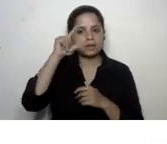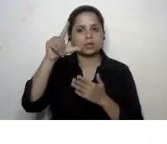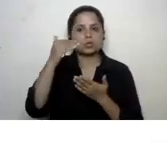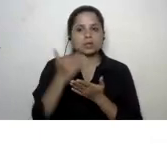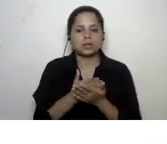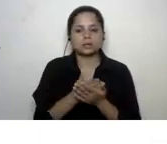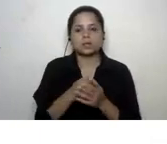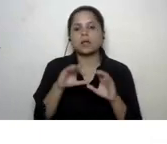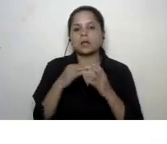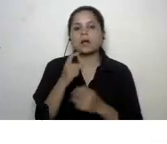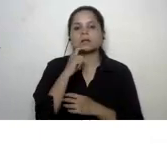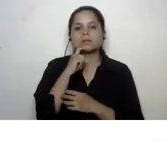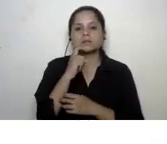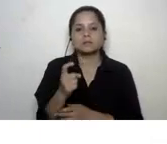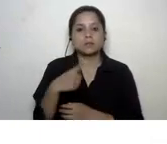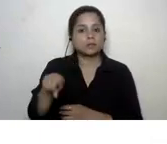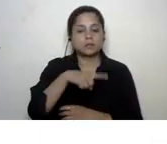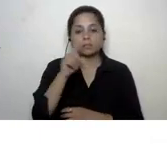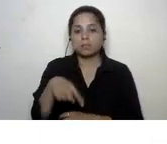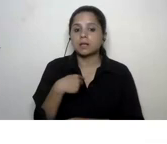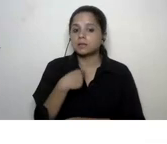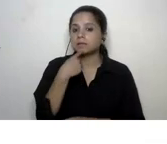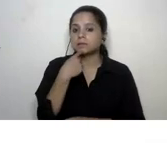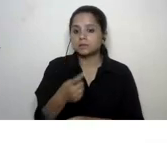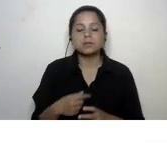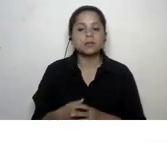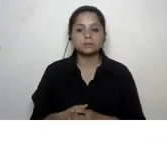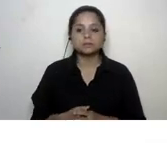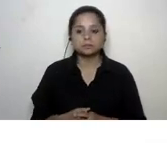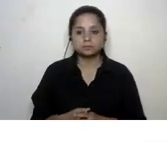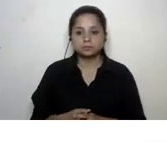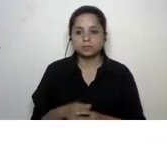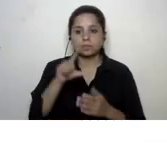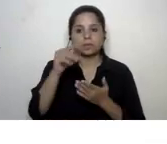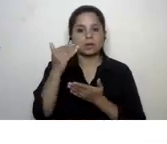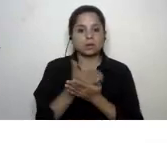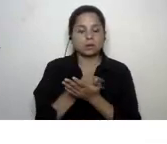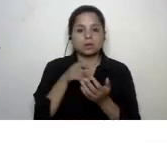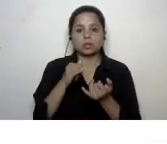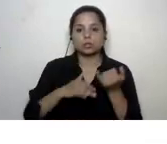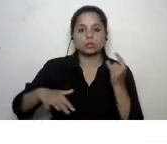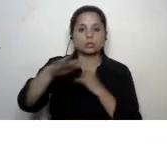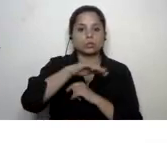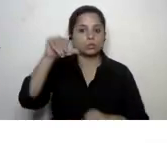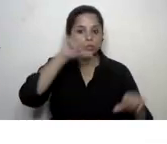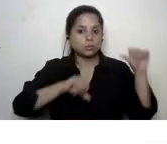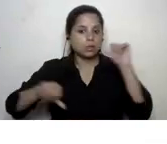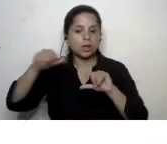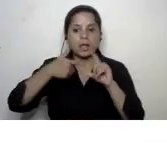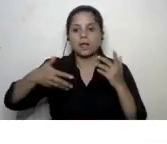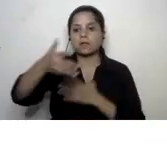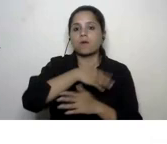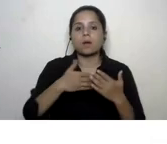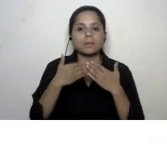class seven now here i must comment that having lessons from social science from environmental studies